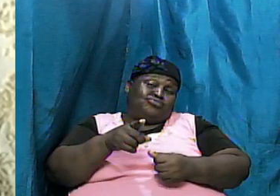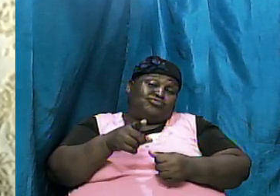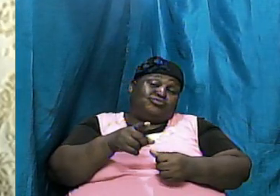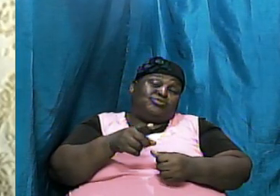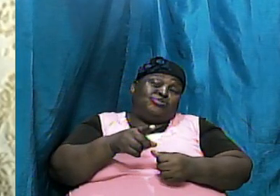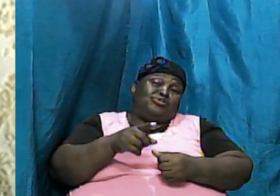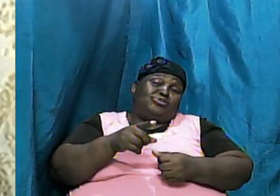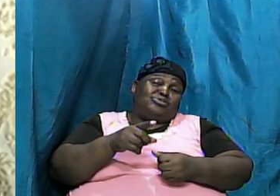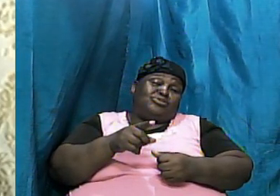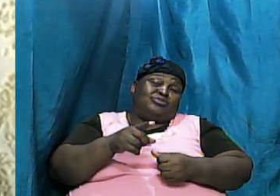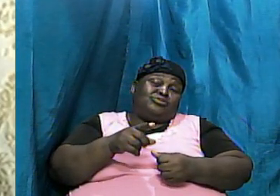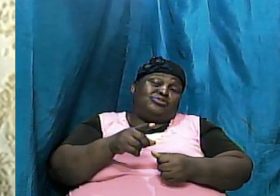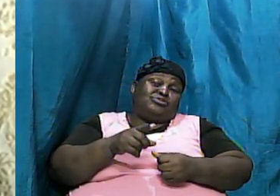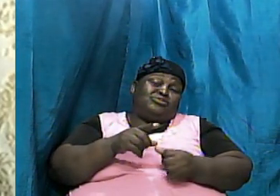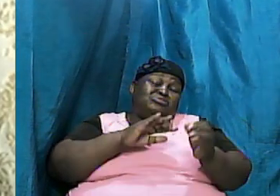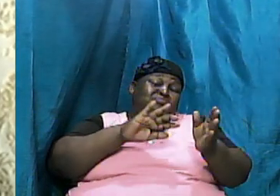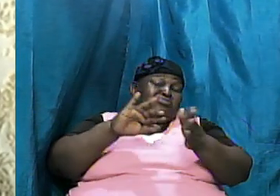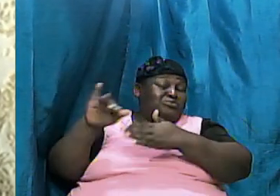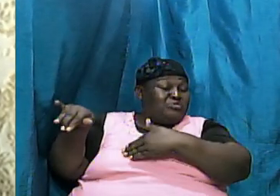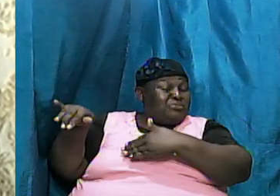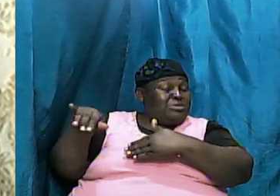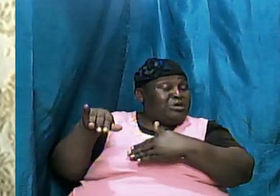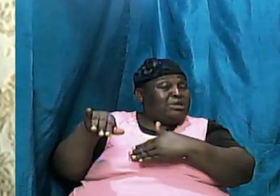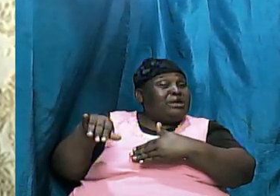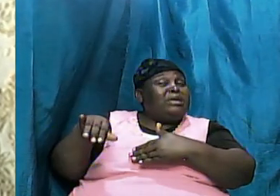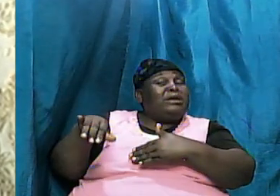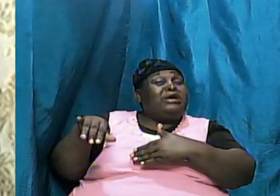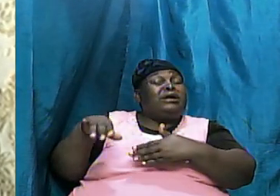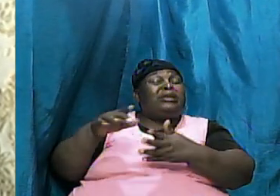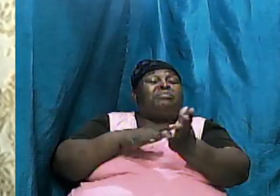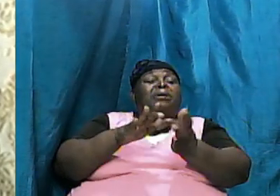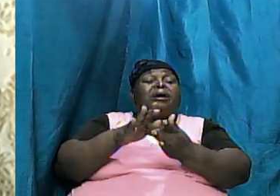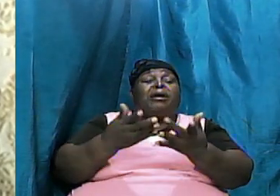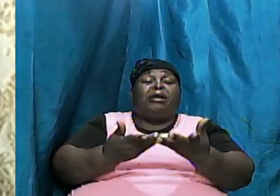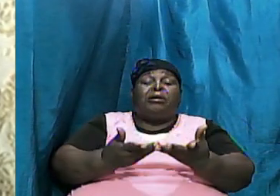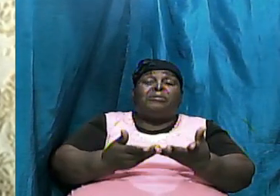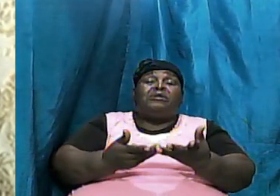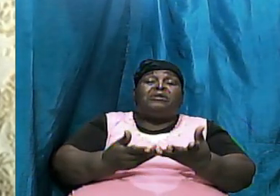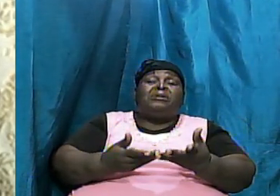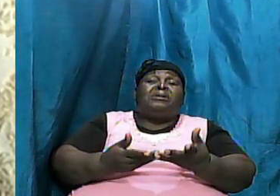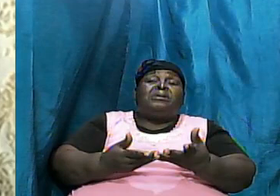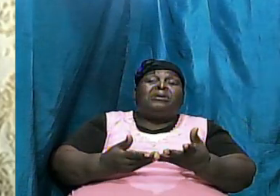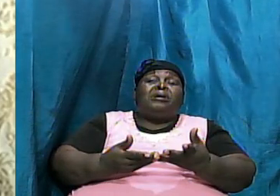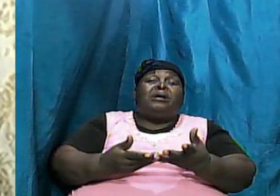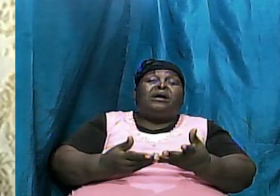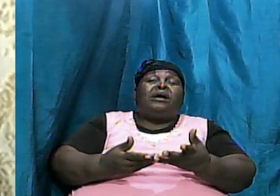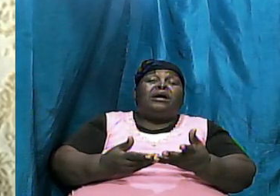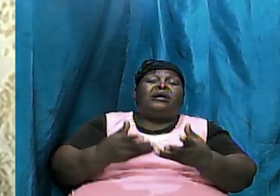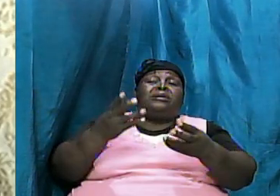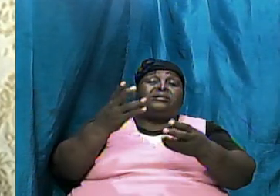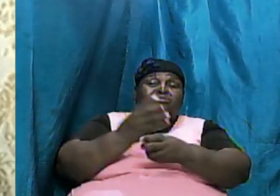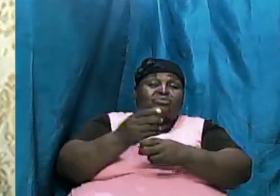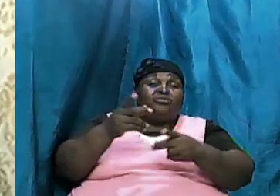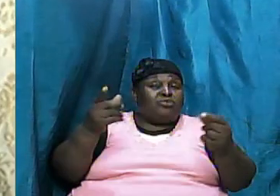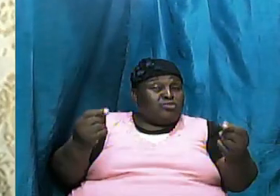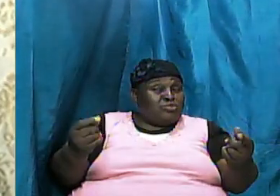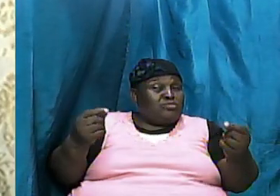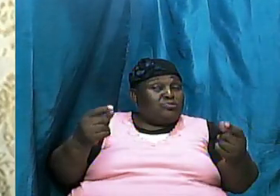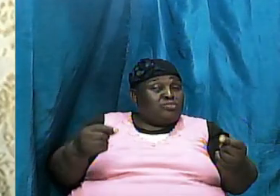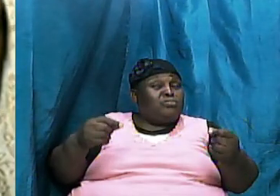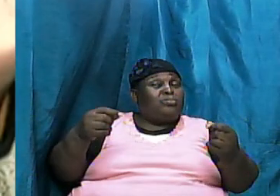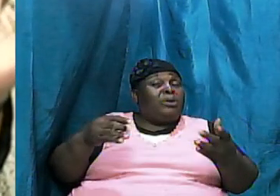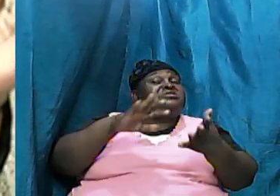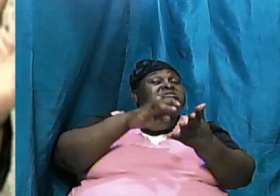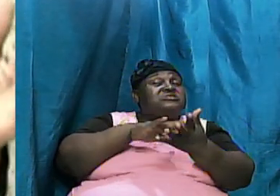take up science and would believe the things that men have put together in science